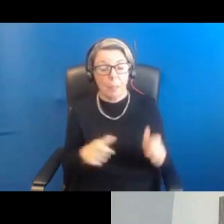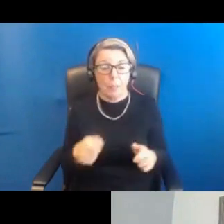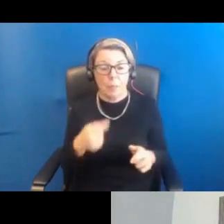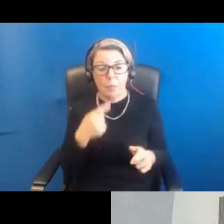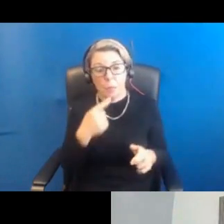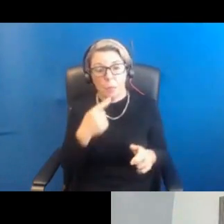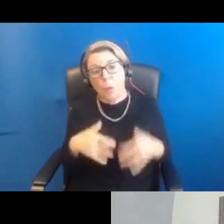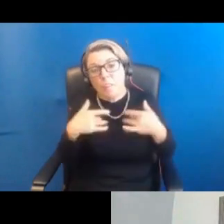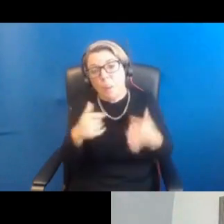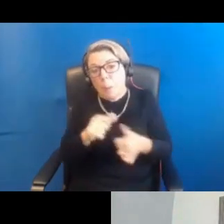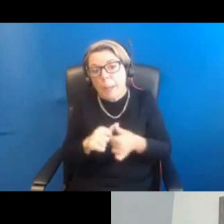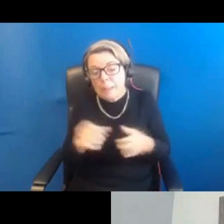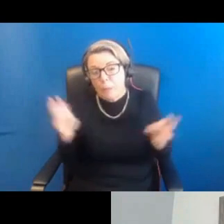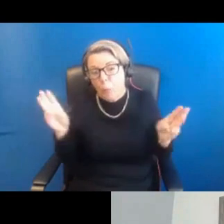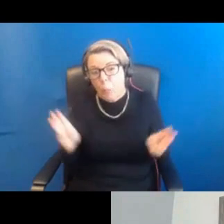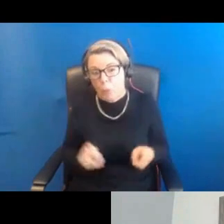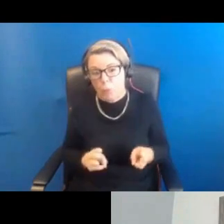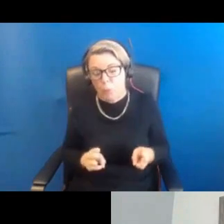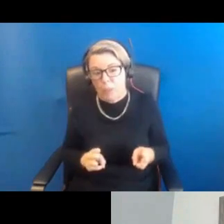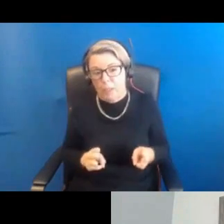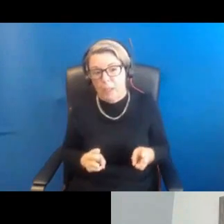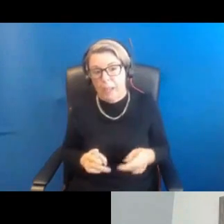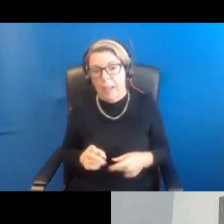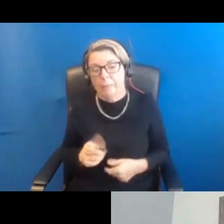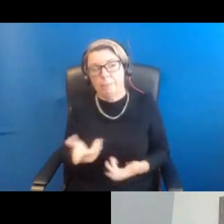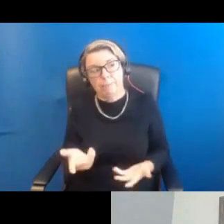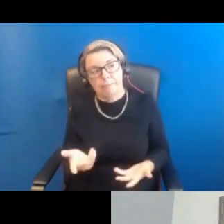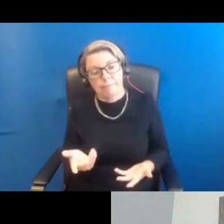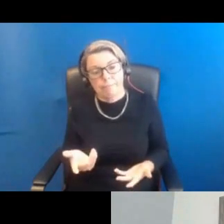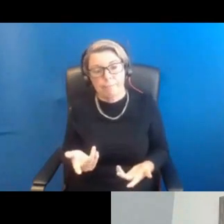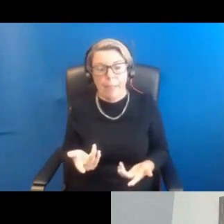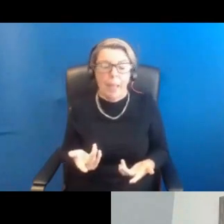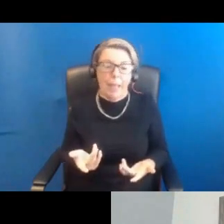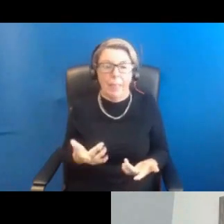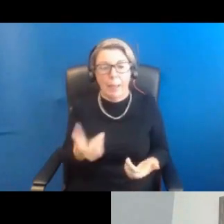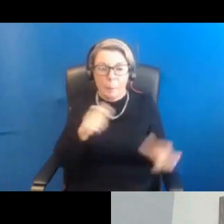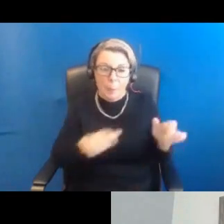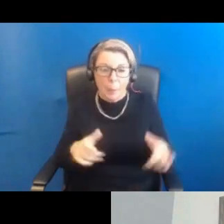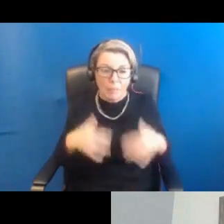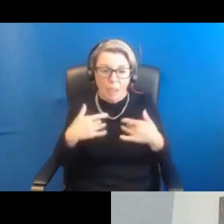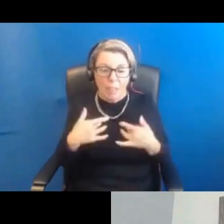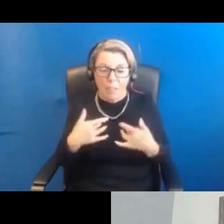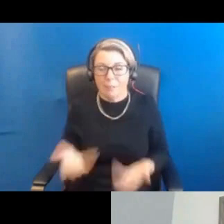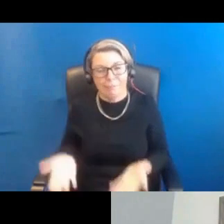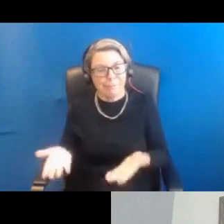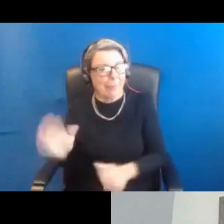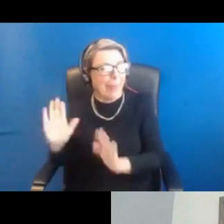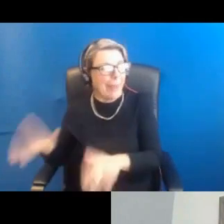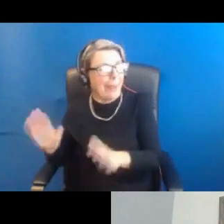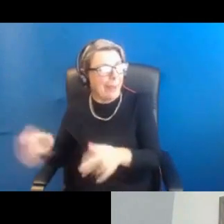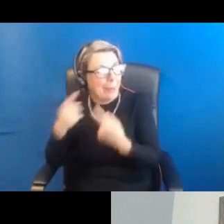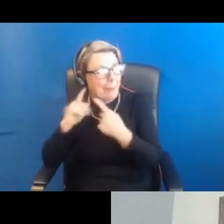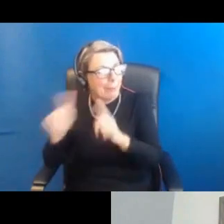better if you lose weight, again, to feel that they're being fobbed off. So I think it's very helpful that Professor Duncan has